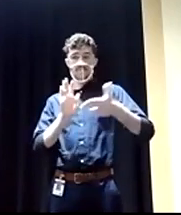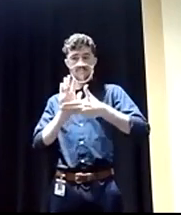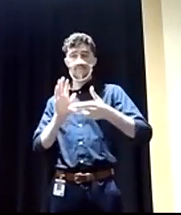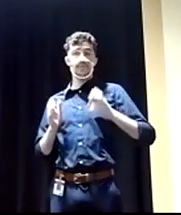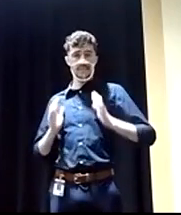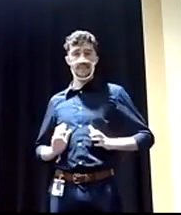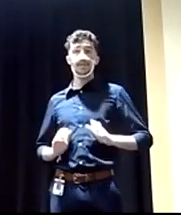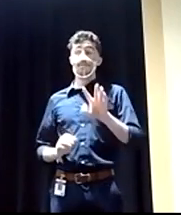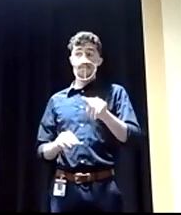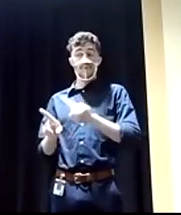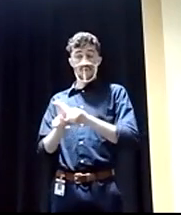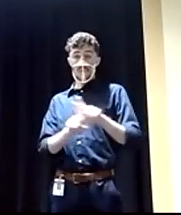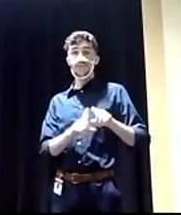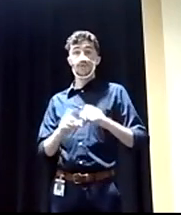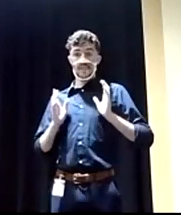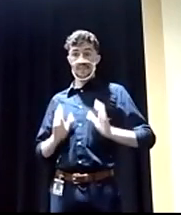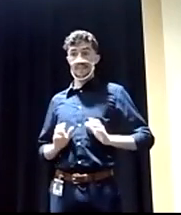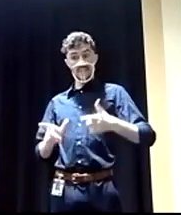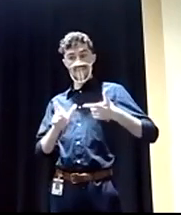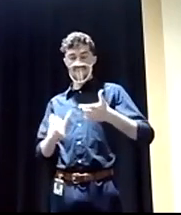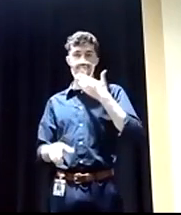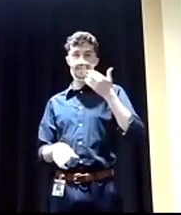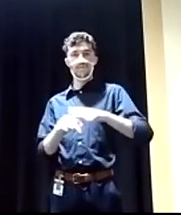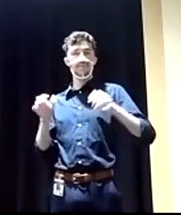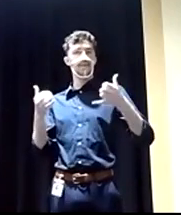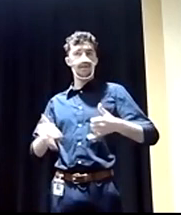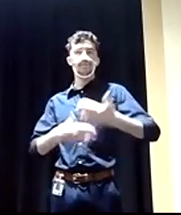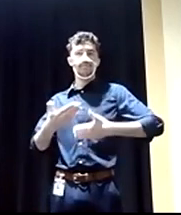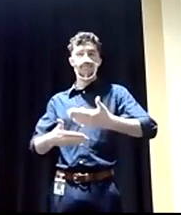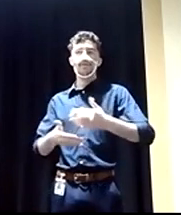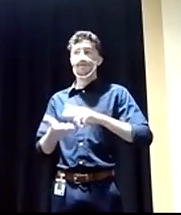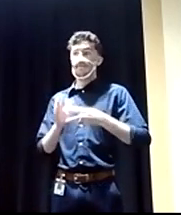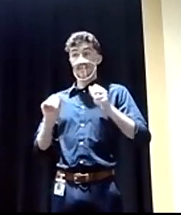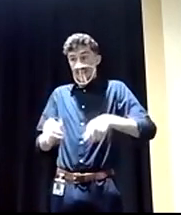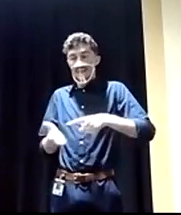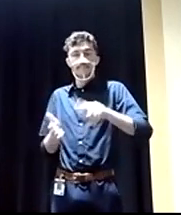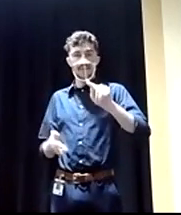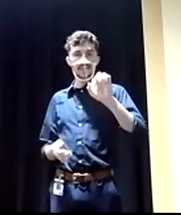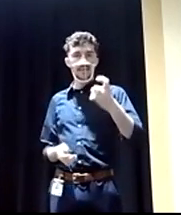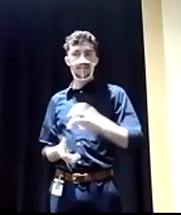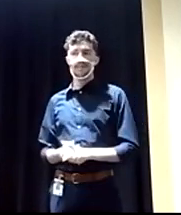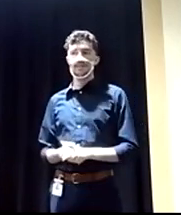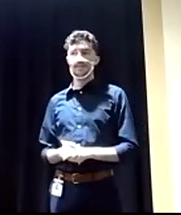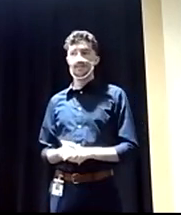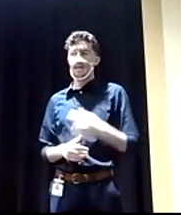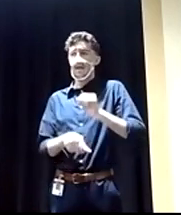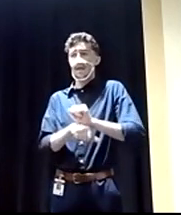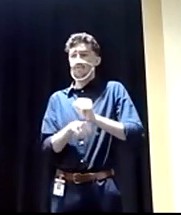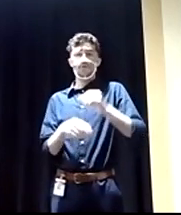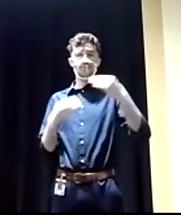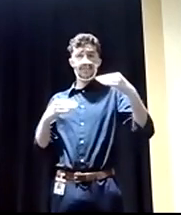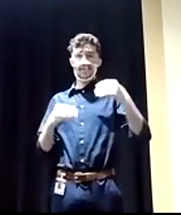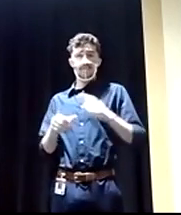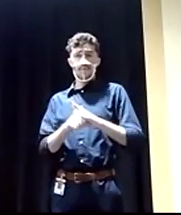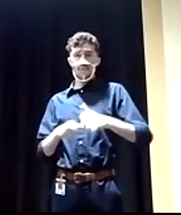make them citizens faster than how we're doing it. So they can pay taxes. You I've worked retail my entire life. This is